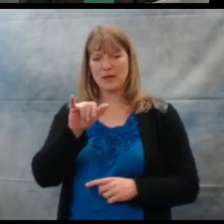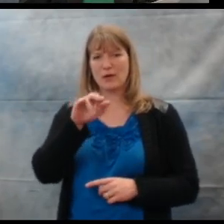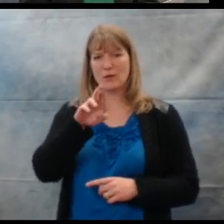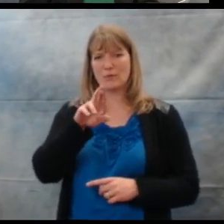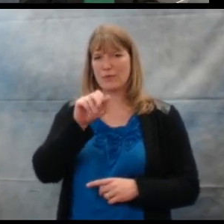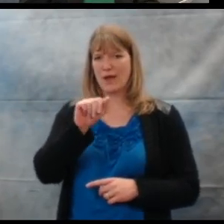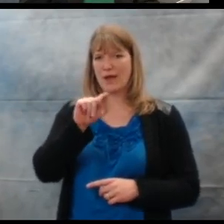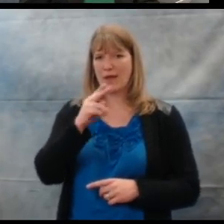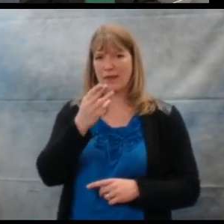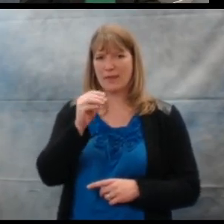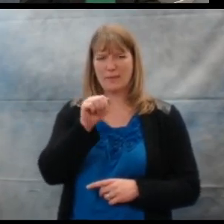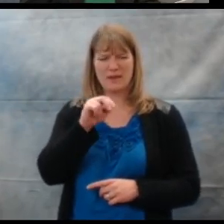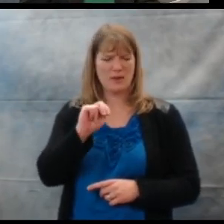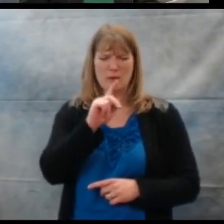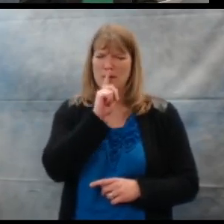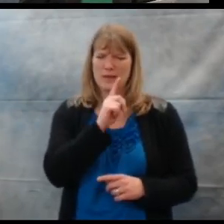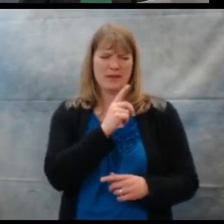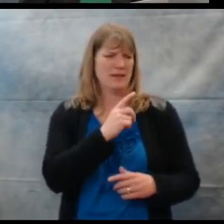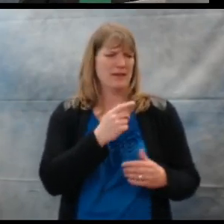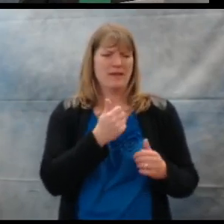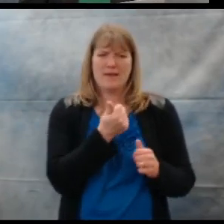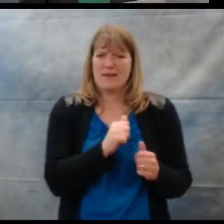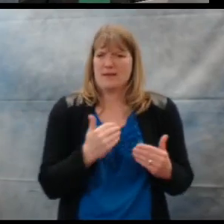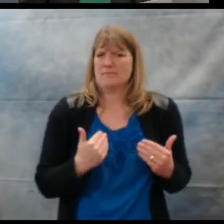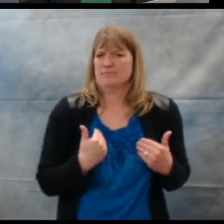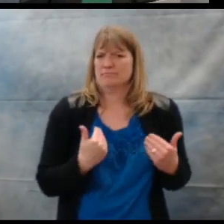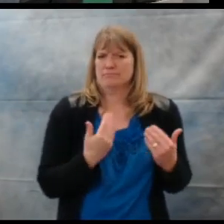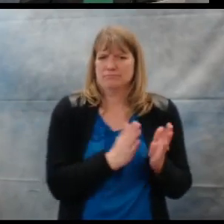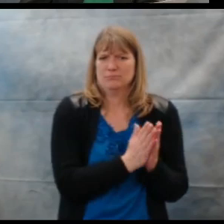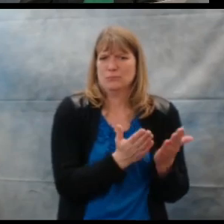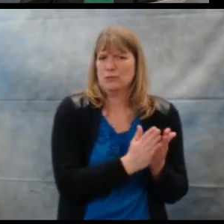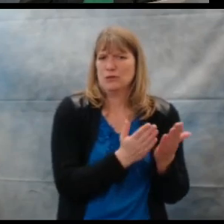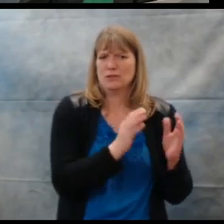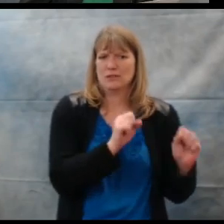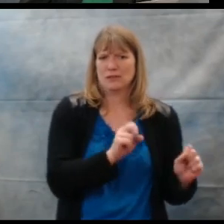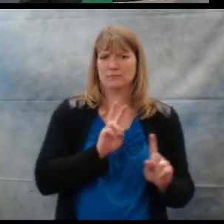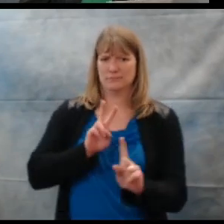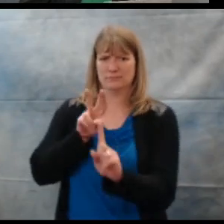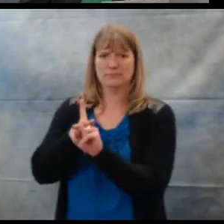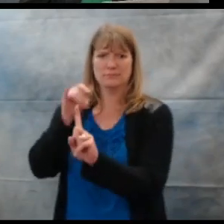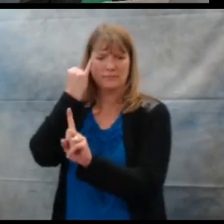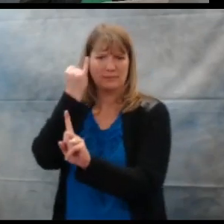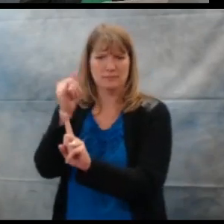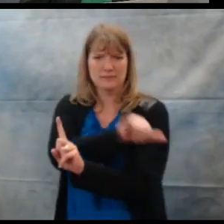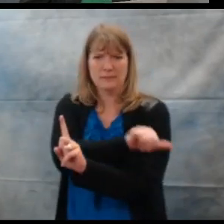But you can use any early childhood book with these ideas.